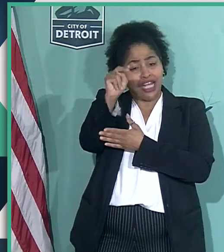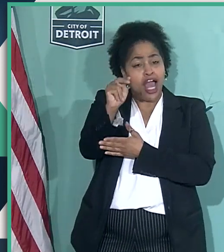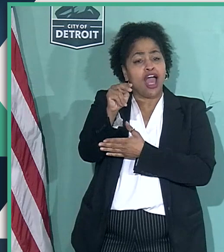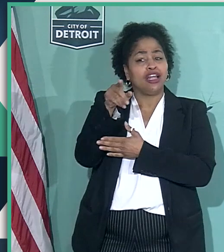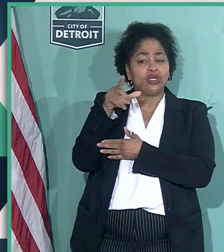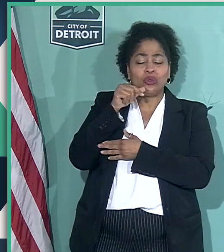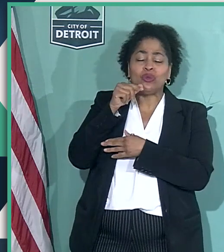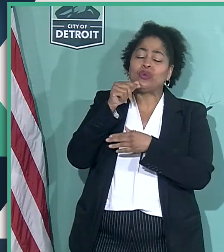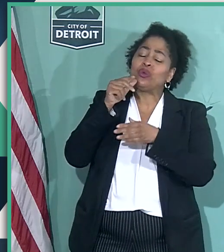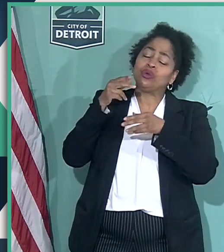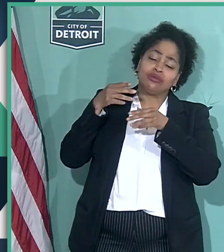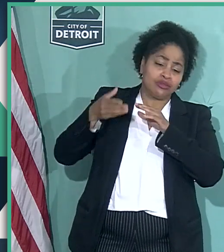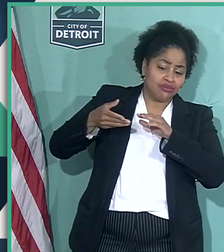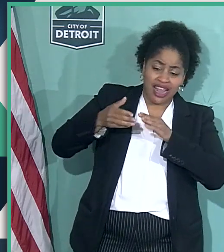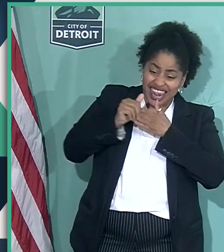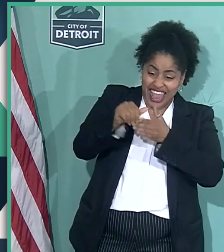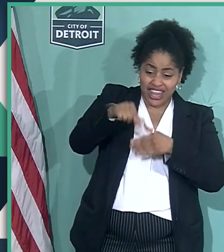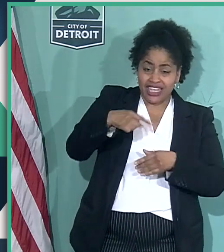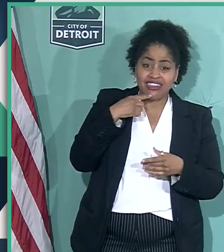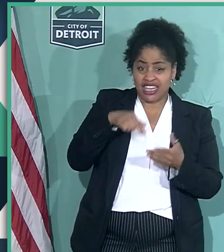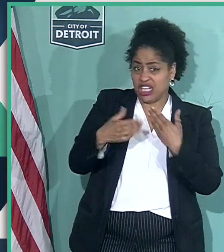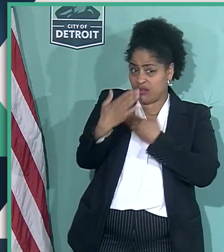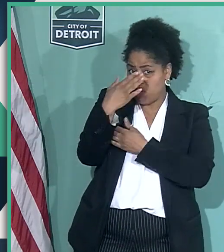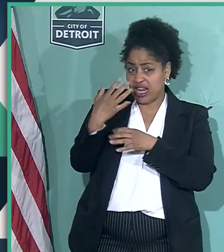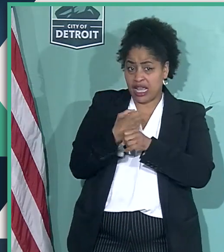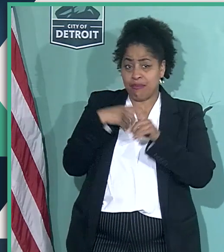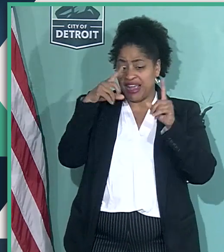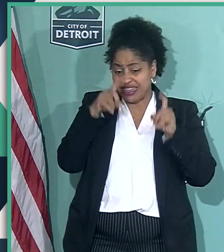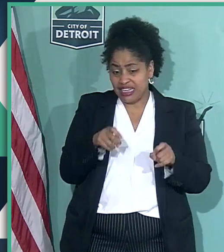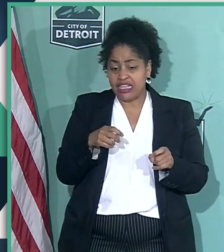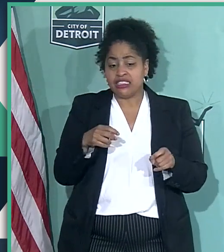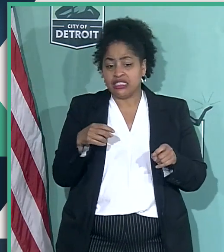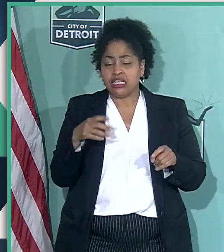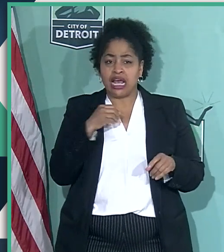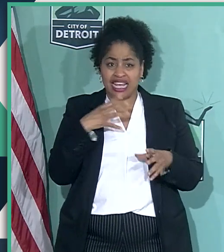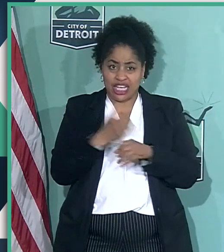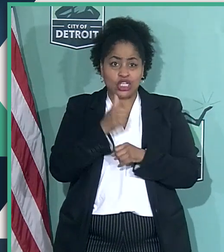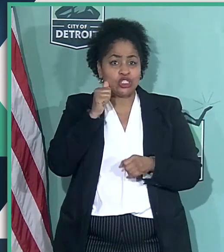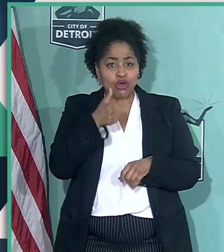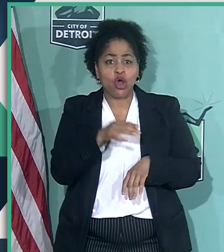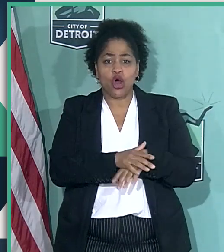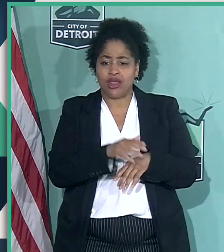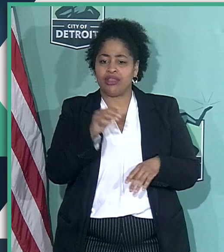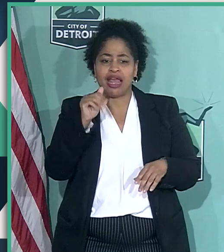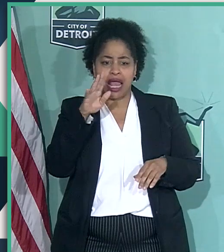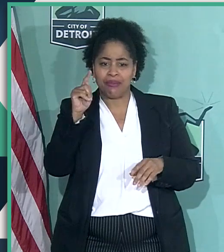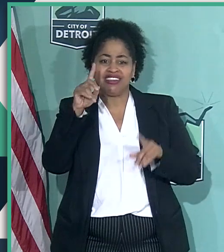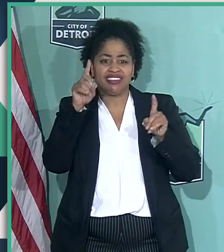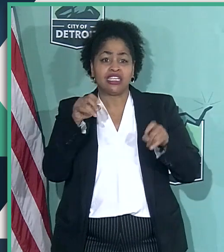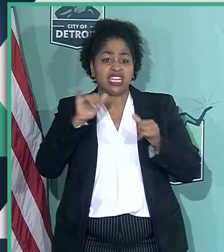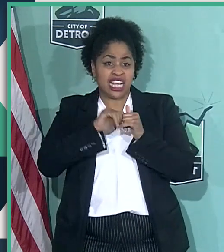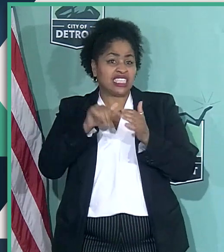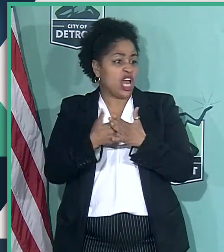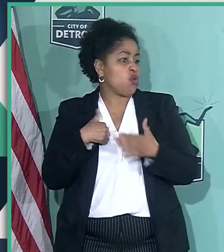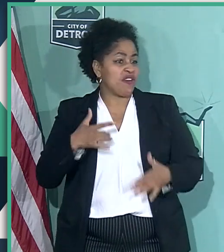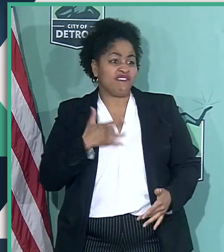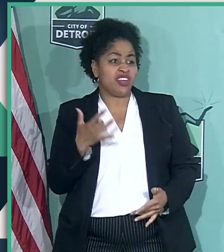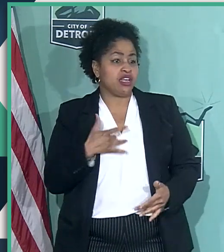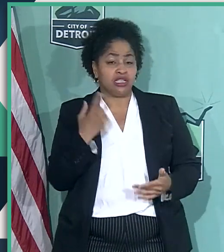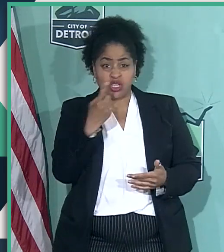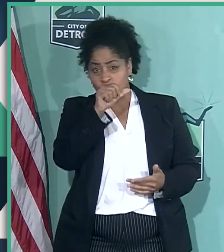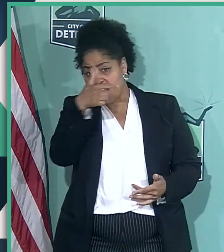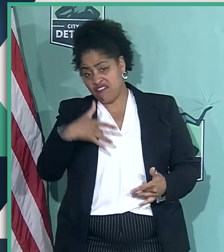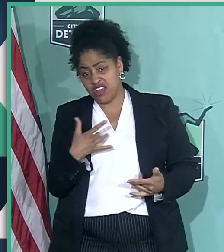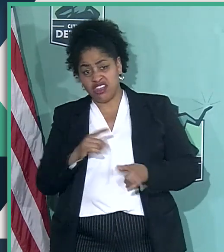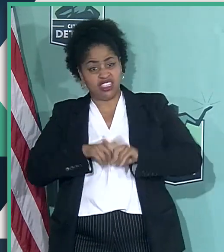this. He said this morning, I got my test on the Abbott test and I get it tomorrow on the Abbott test. That's how we feel. Somebody else feels